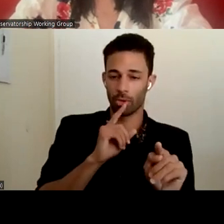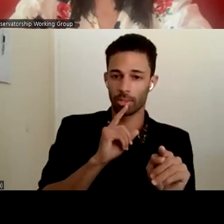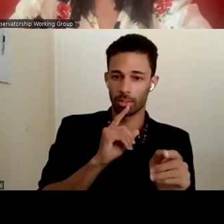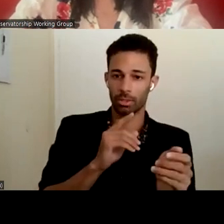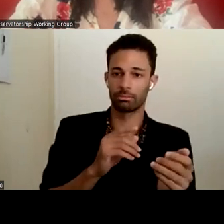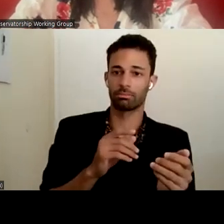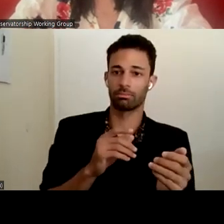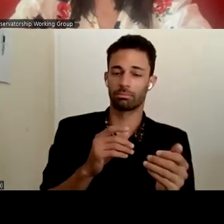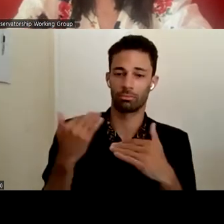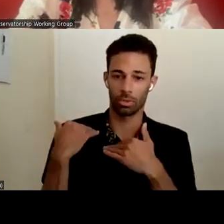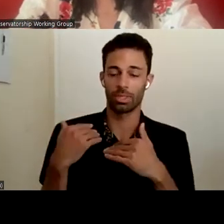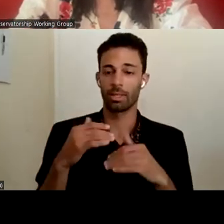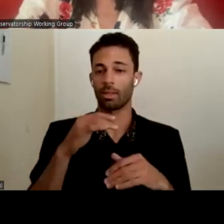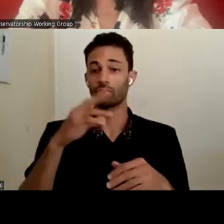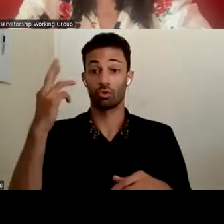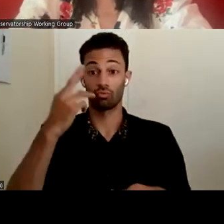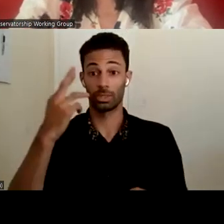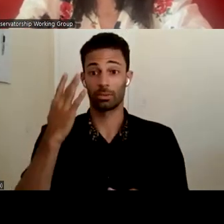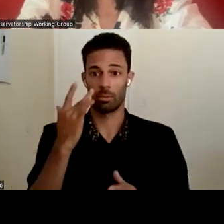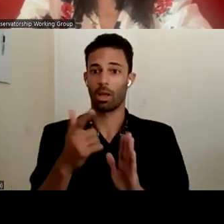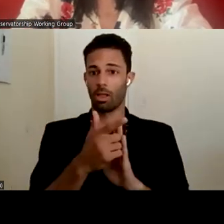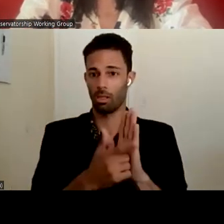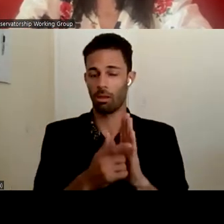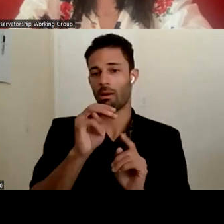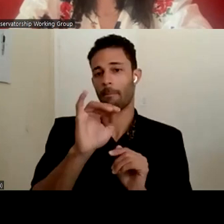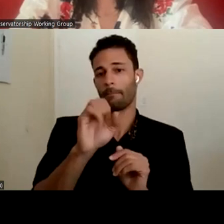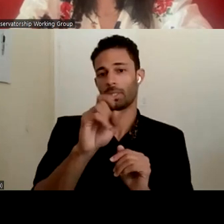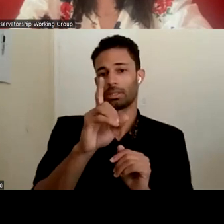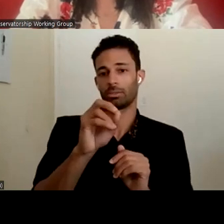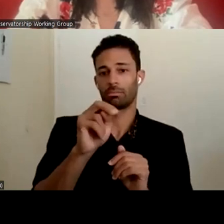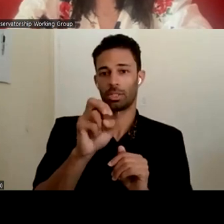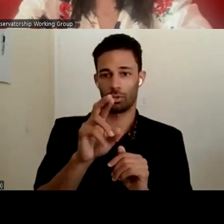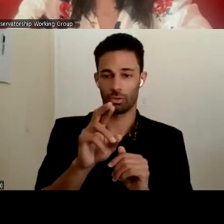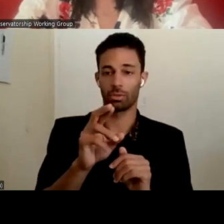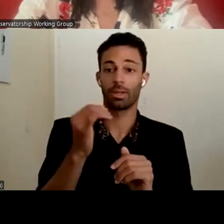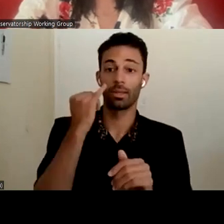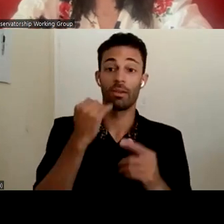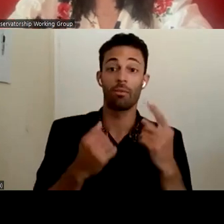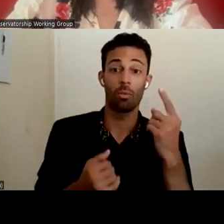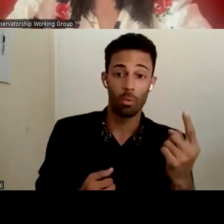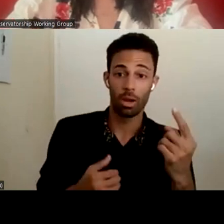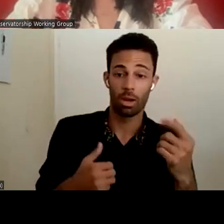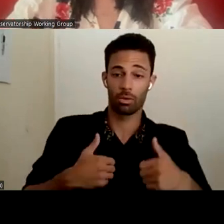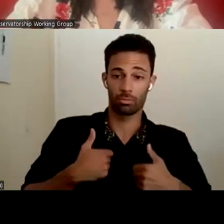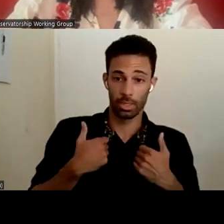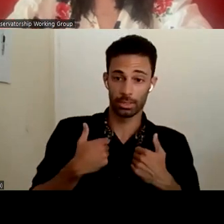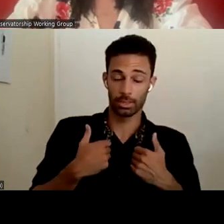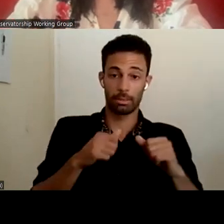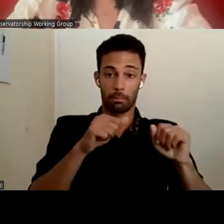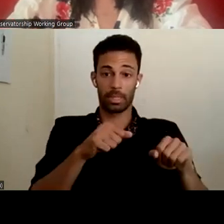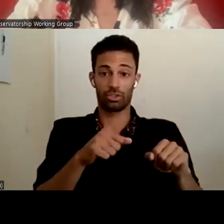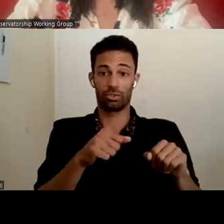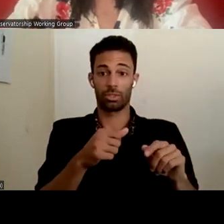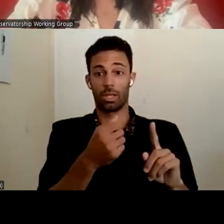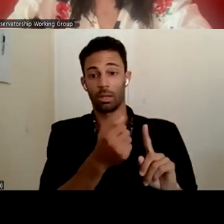it's in statute and that's, and that it's a misdemeanor. And that is because if one resident may potentially be being sexually abused or